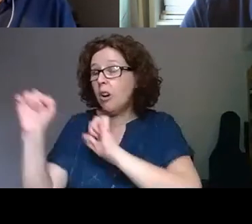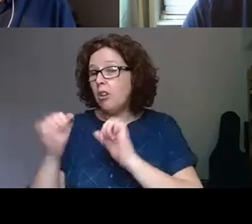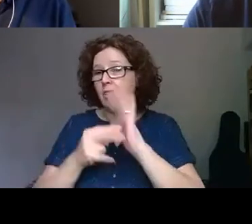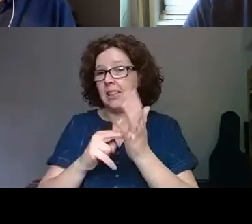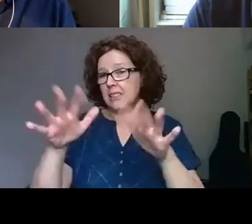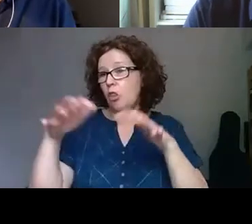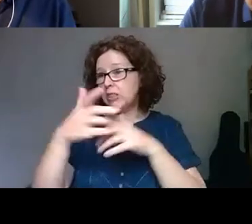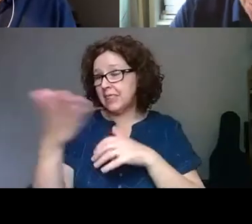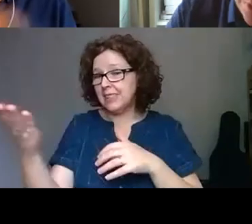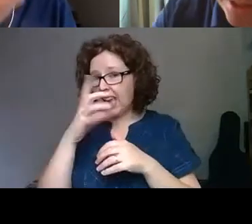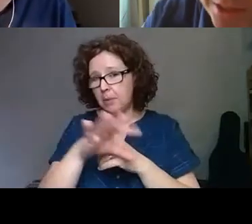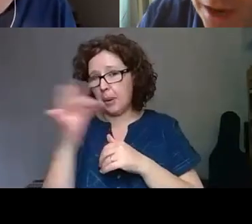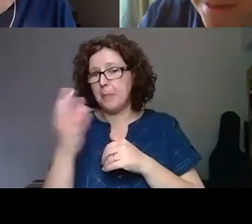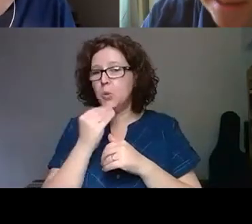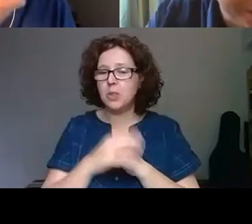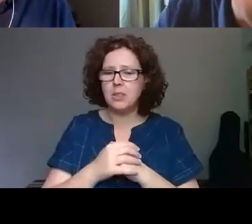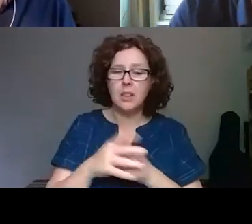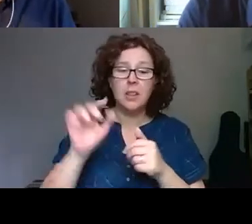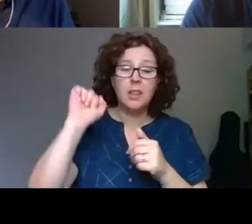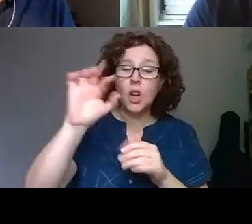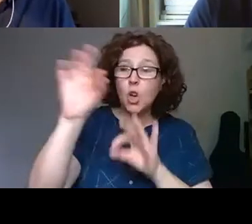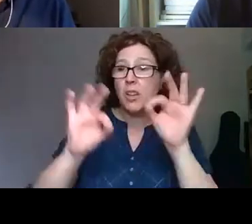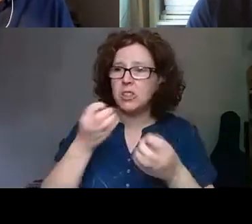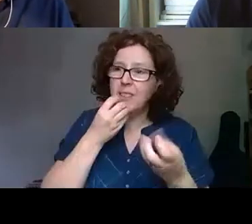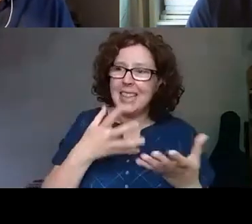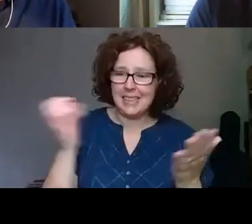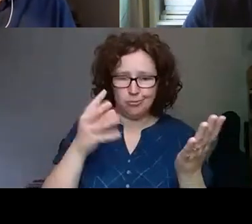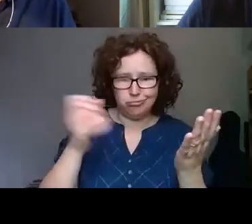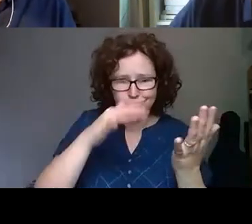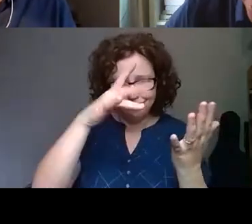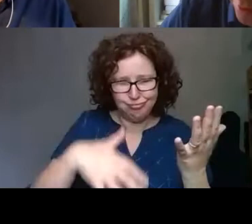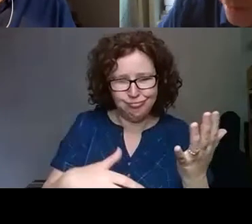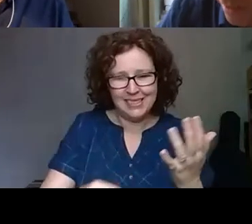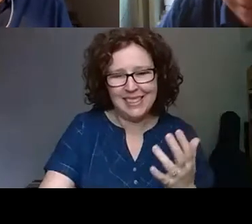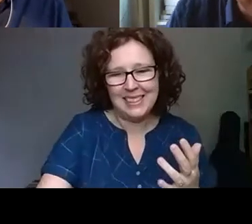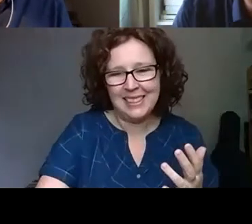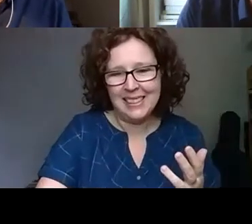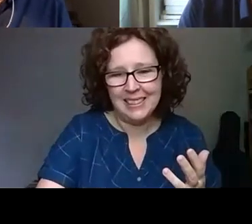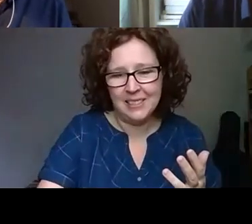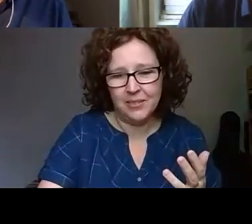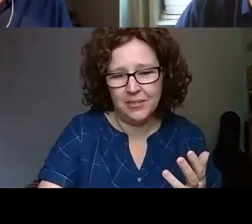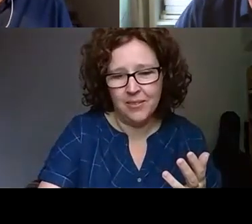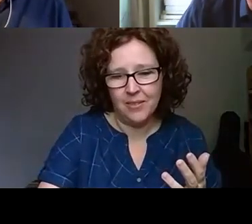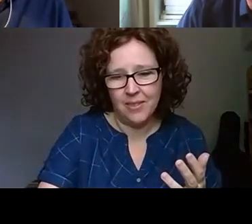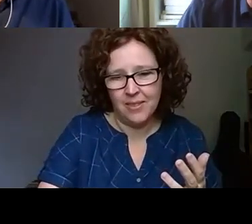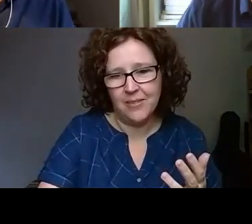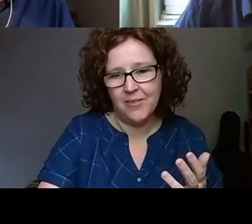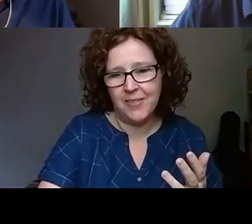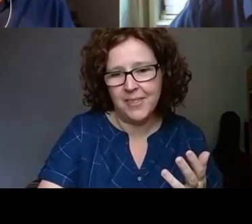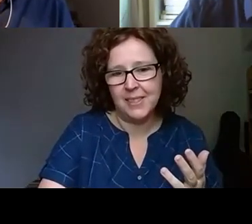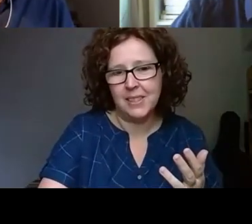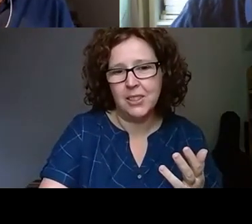some fantastic questions come in. So thank you to everybody who's been asking through. So